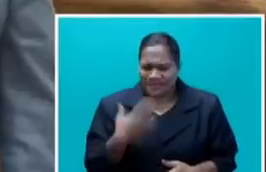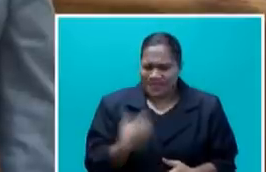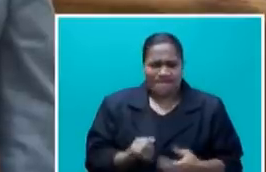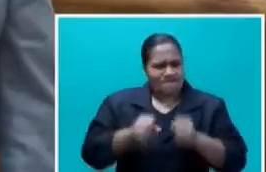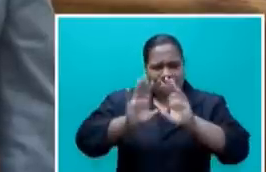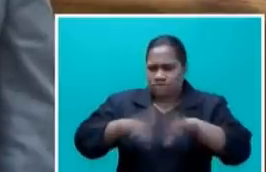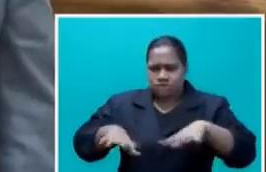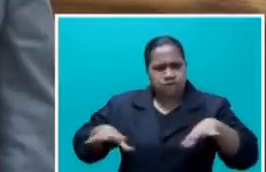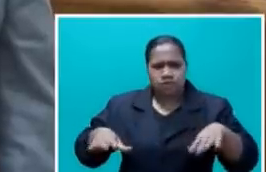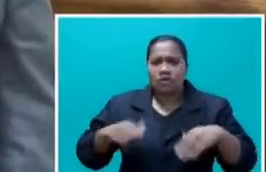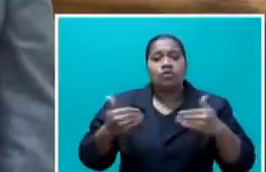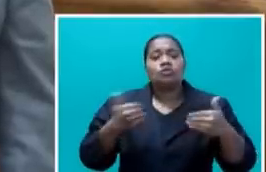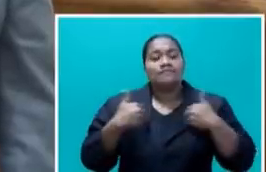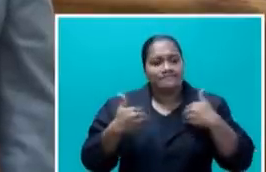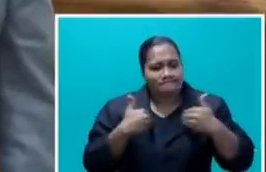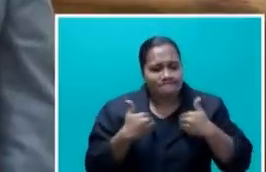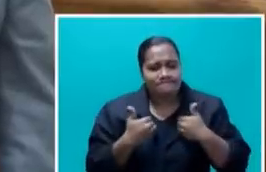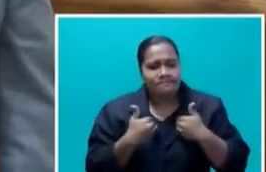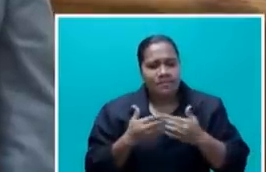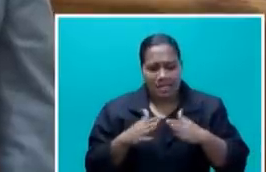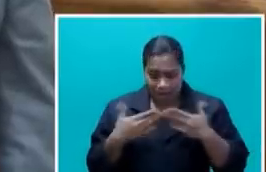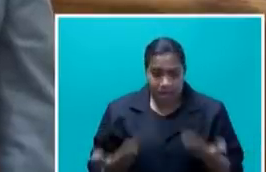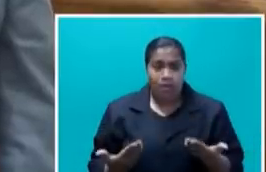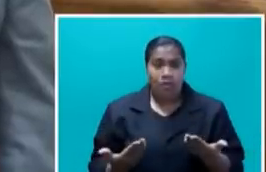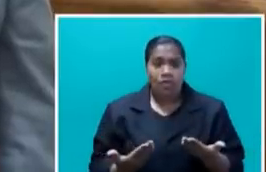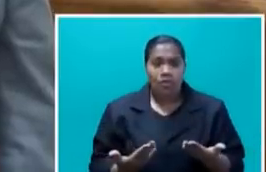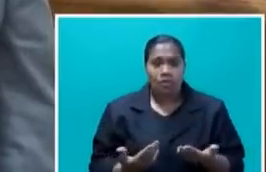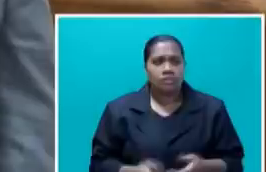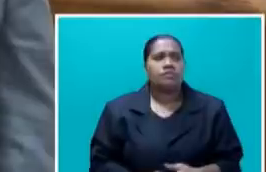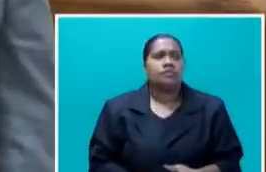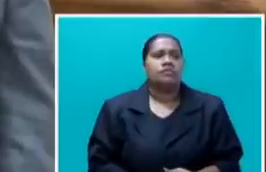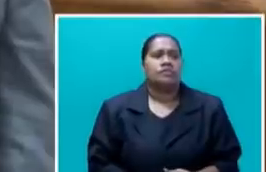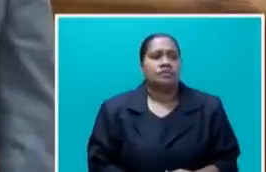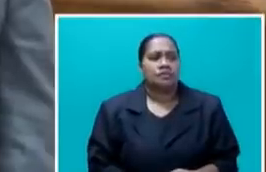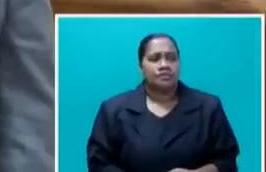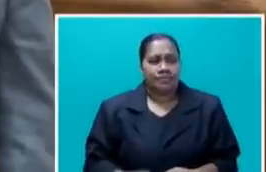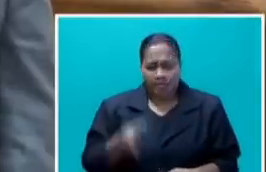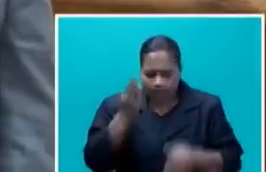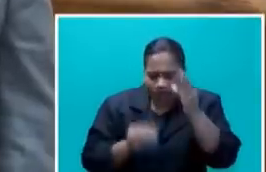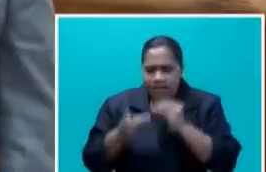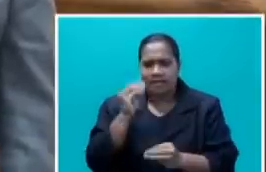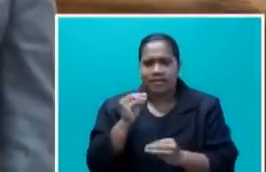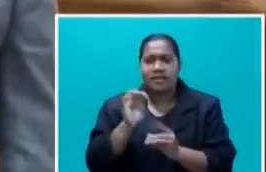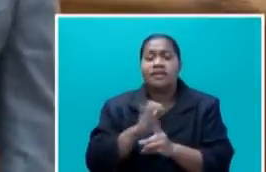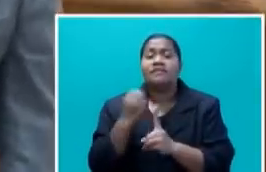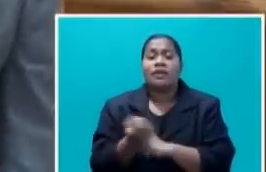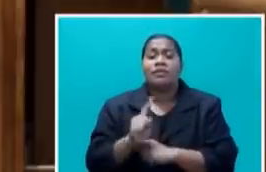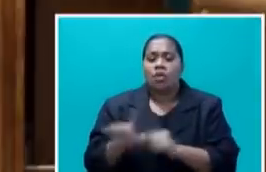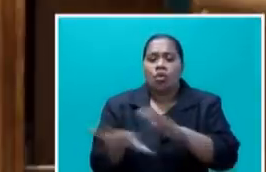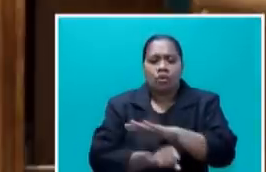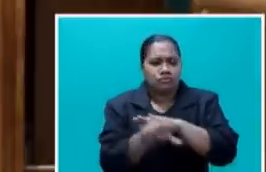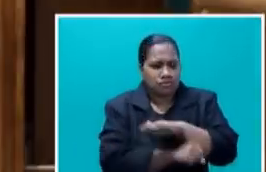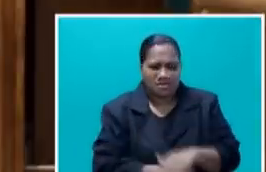in University of South Pacific. They are now educating, learning in an environment of corruption. Maybe he